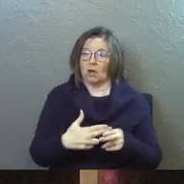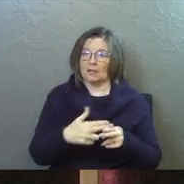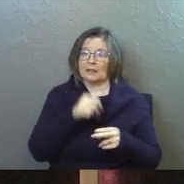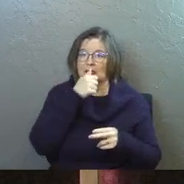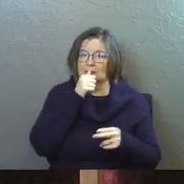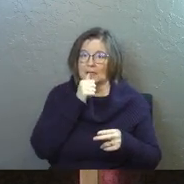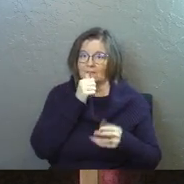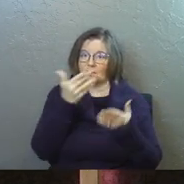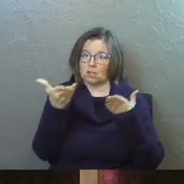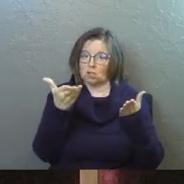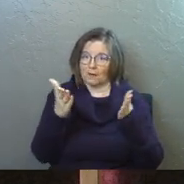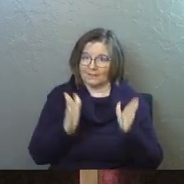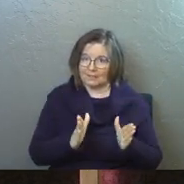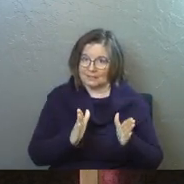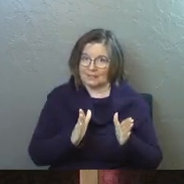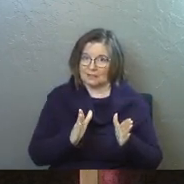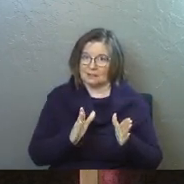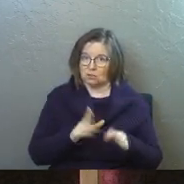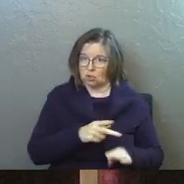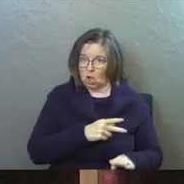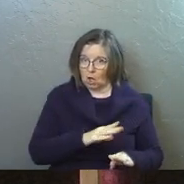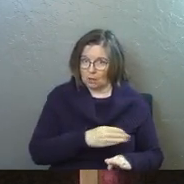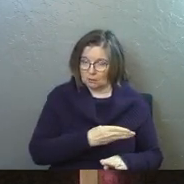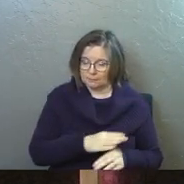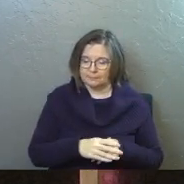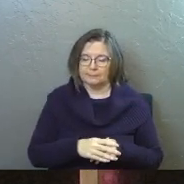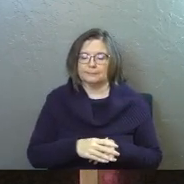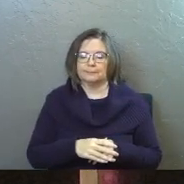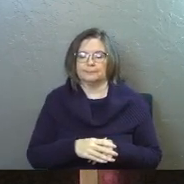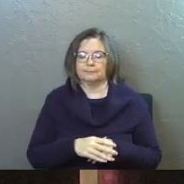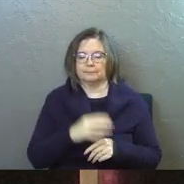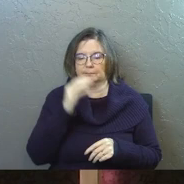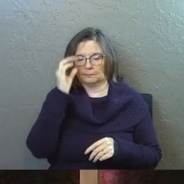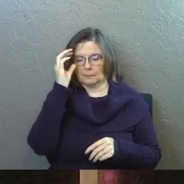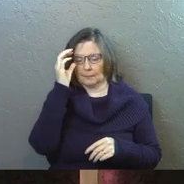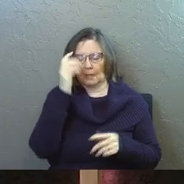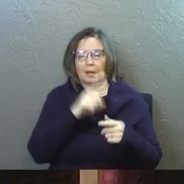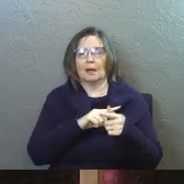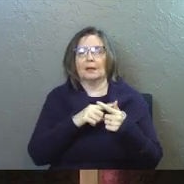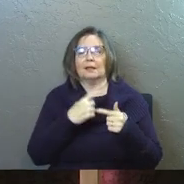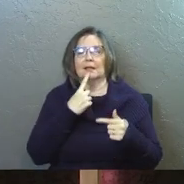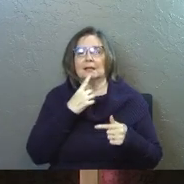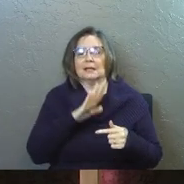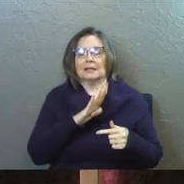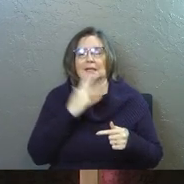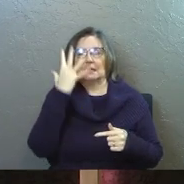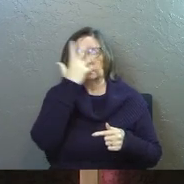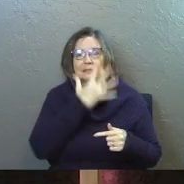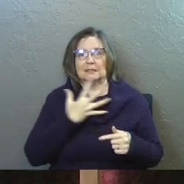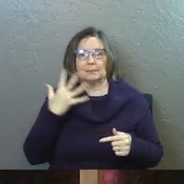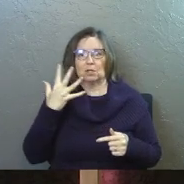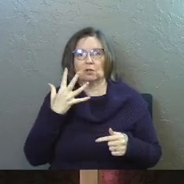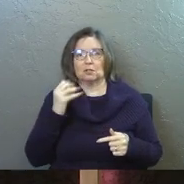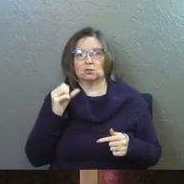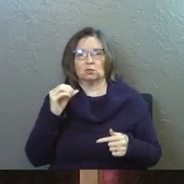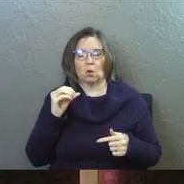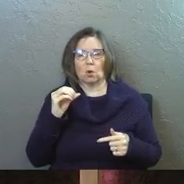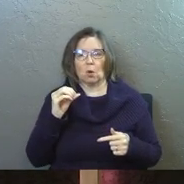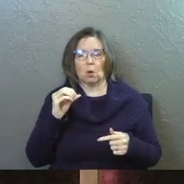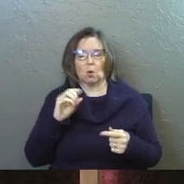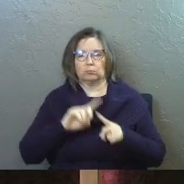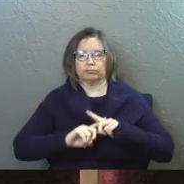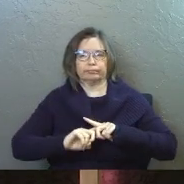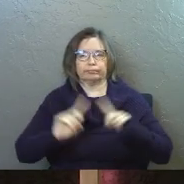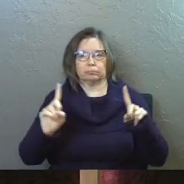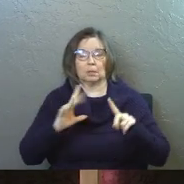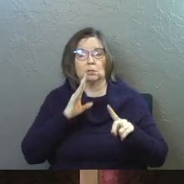this the suffering servant song. Um, and then he says, his appearance is so marred.